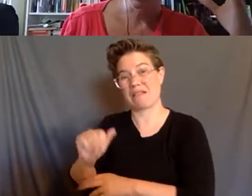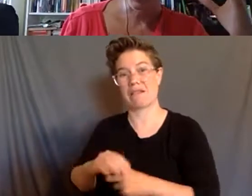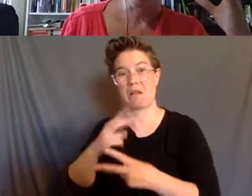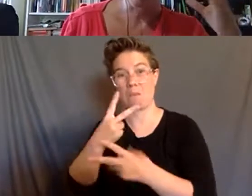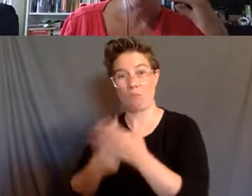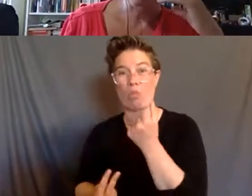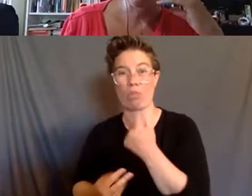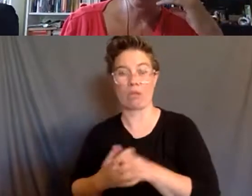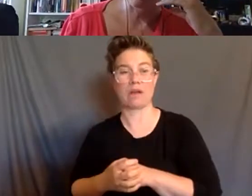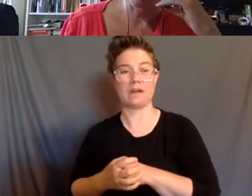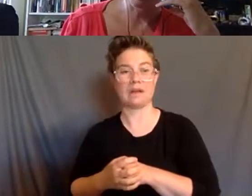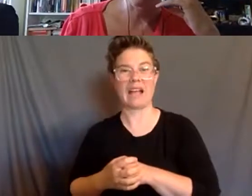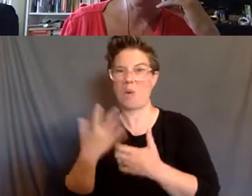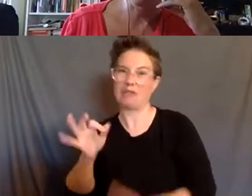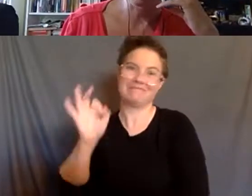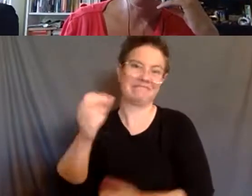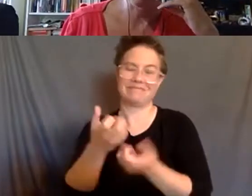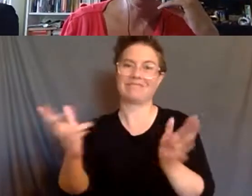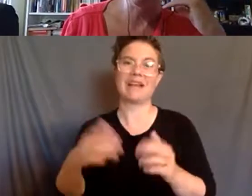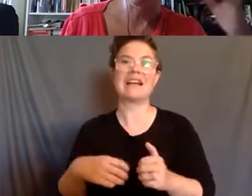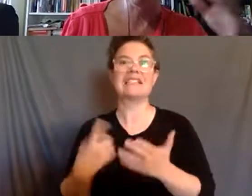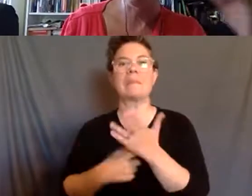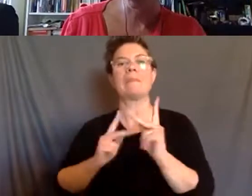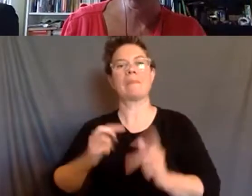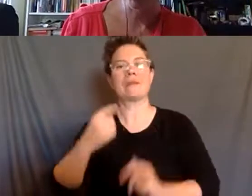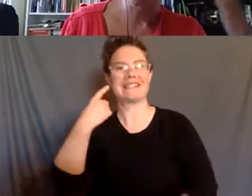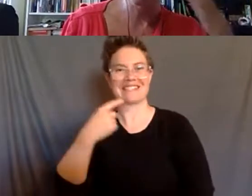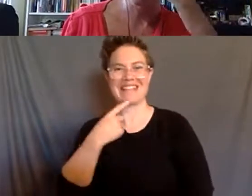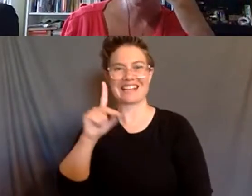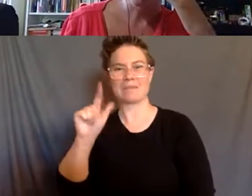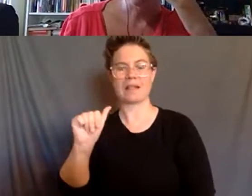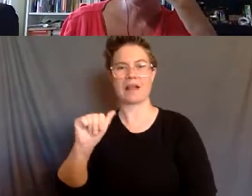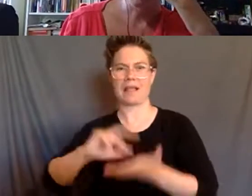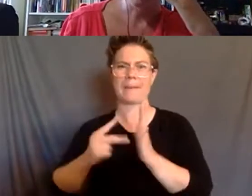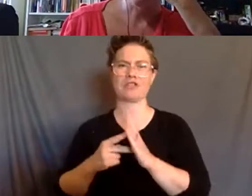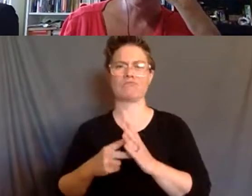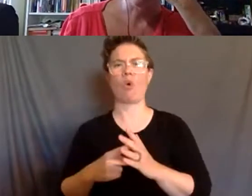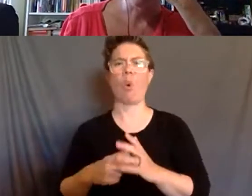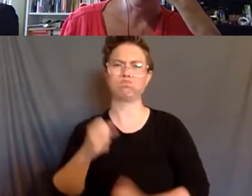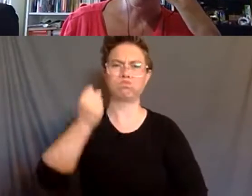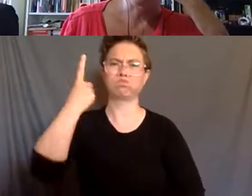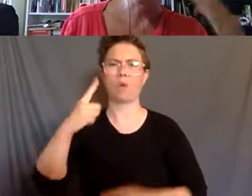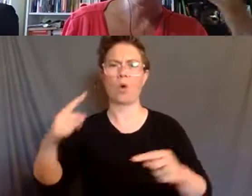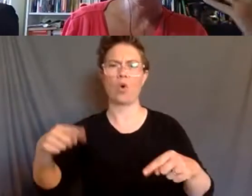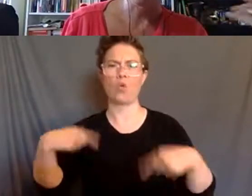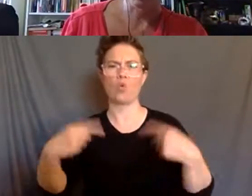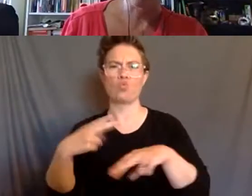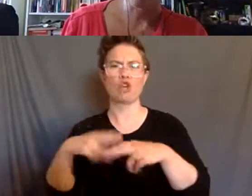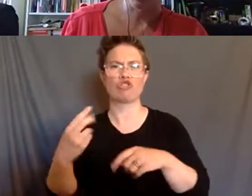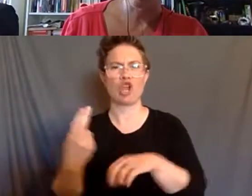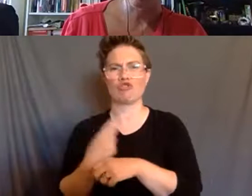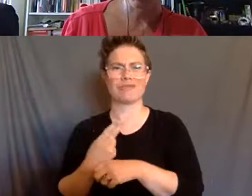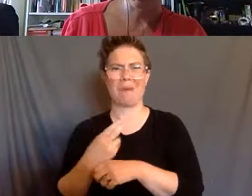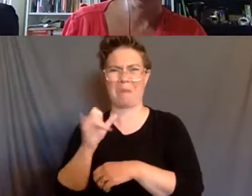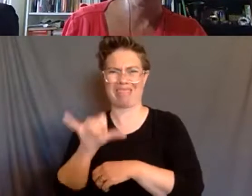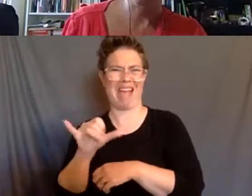putting it out there because oftentimes when we say disability people mean people in wheelchairs. And that's, of course, a very narrow